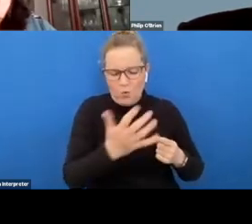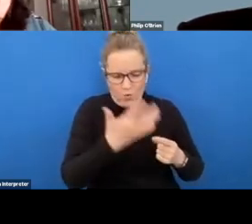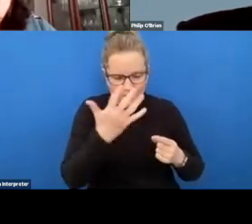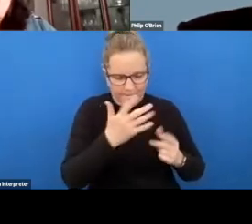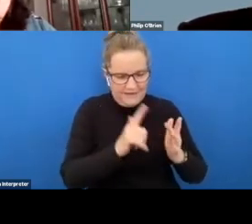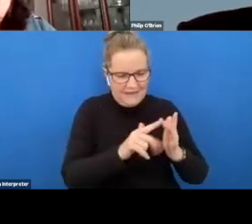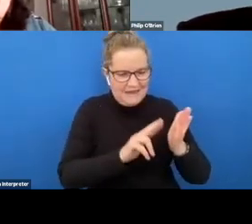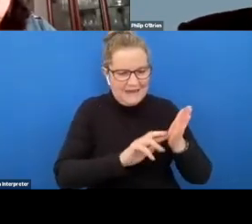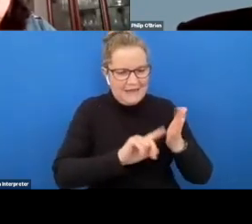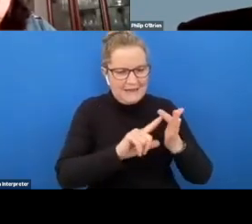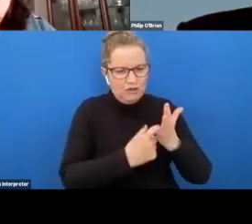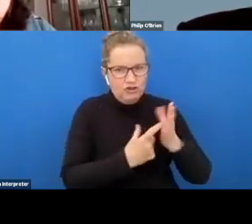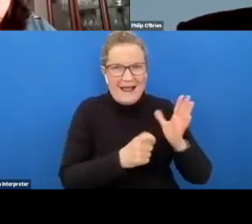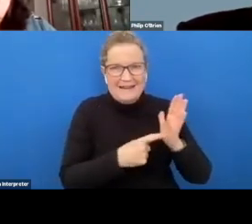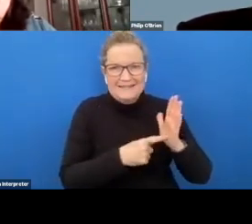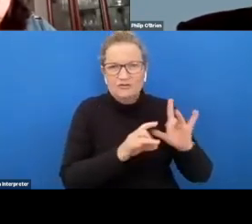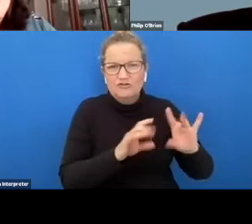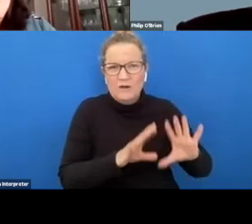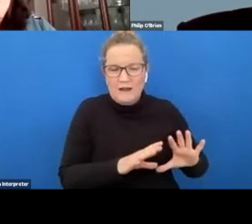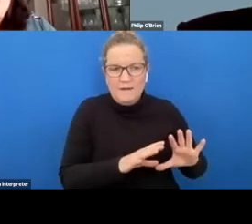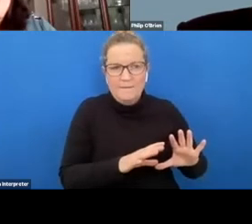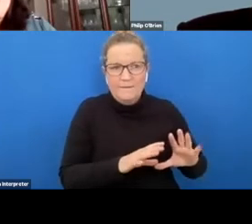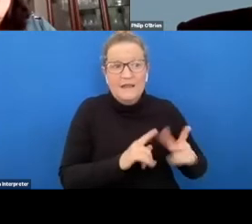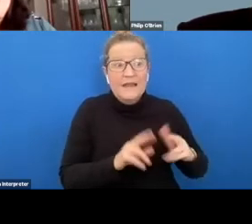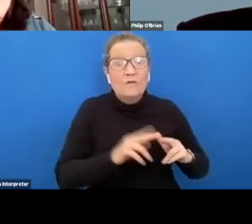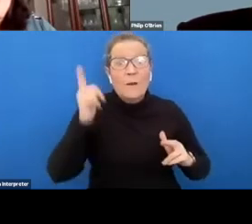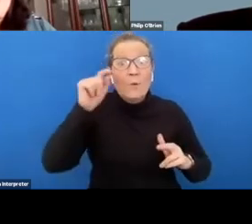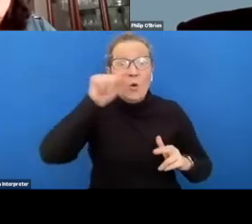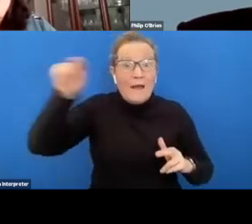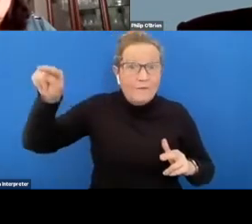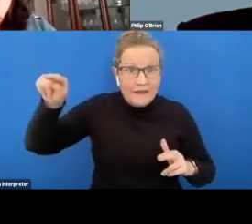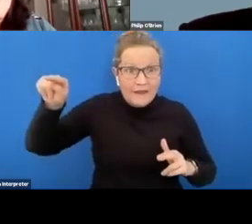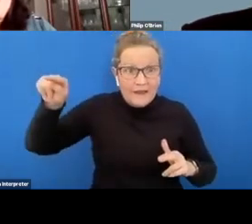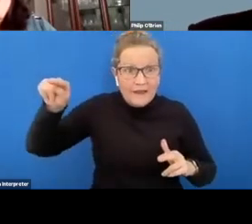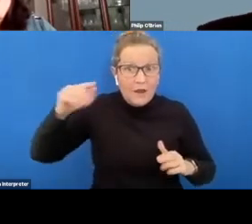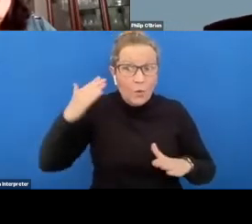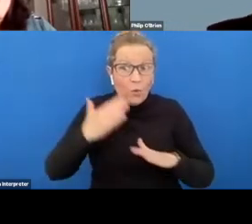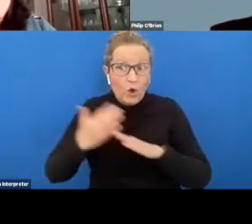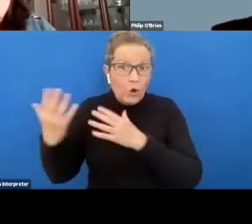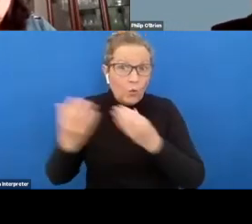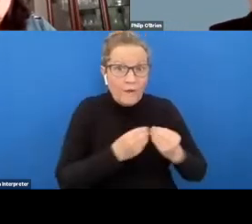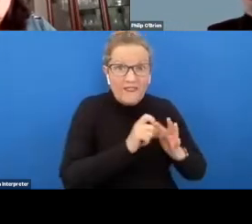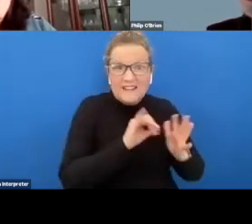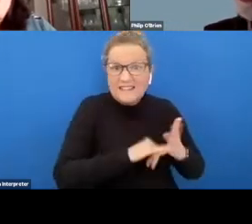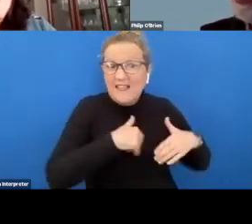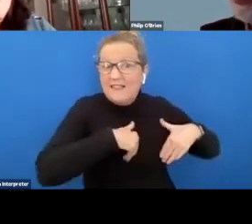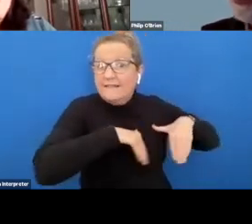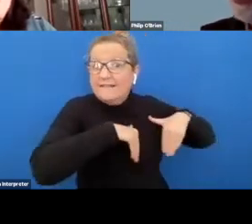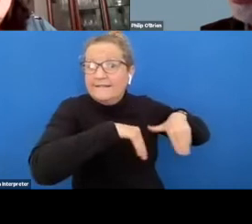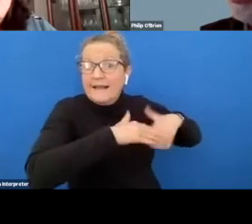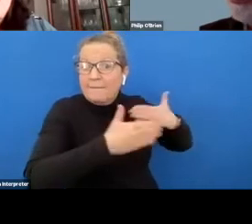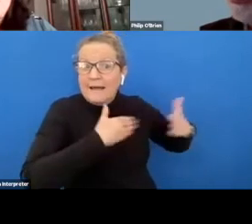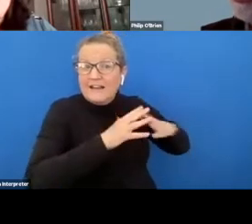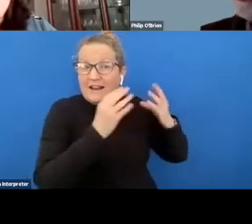australia now so if you're an employer out there if you work with a desk they manage all the centerlink pay